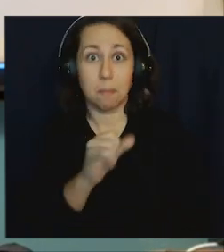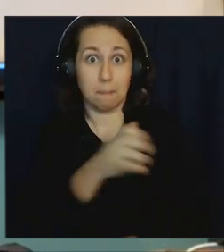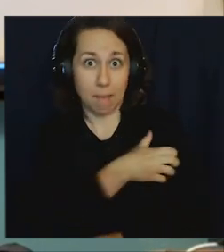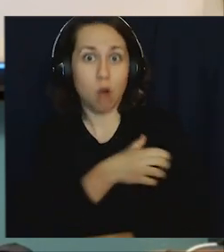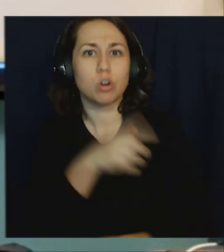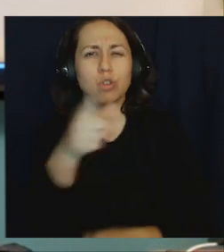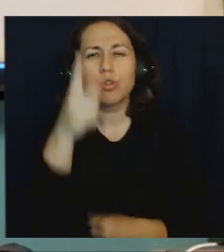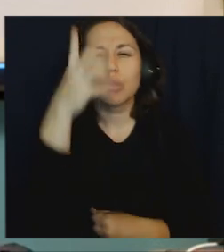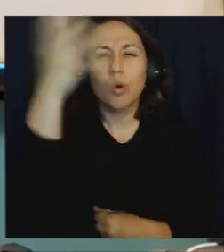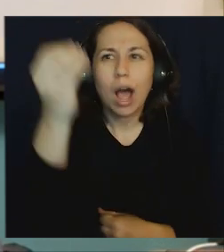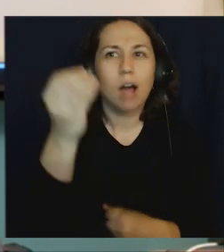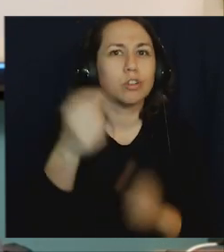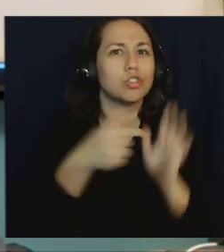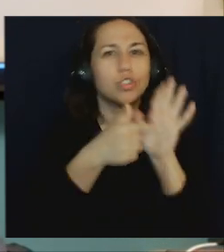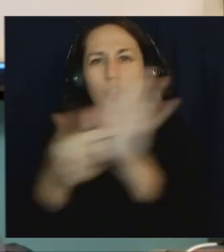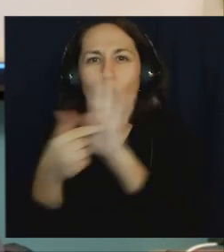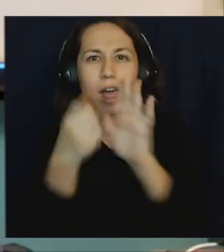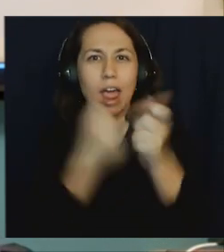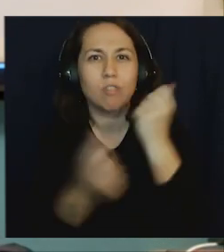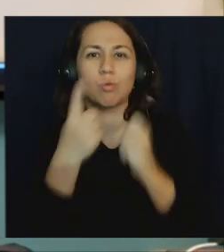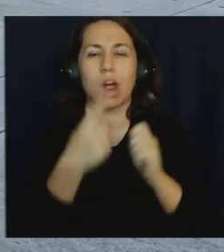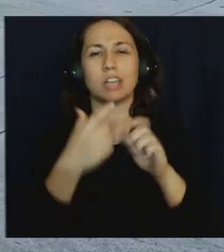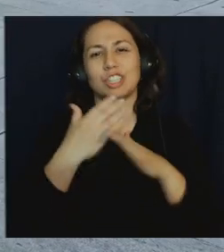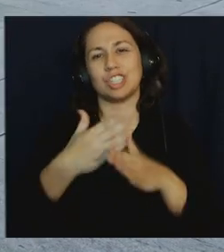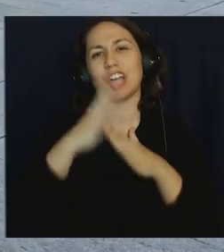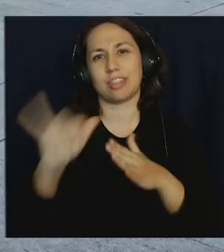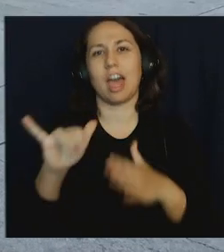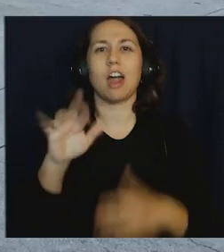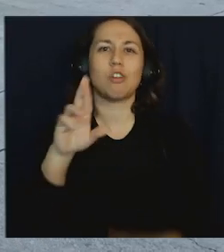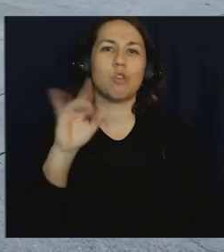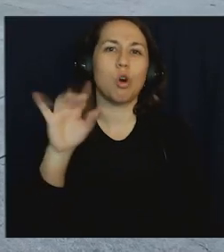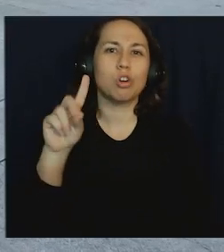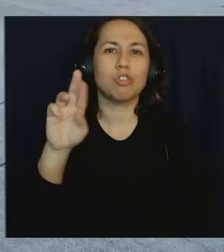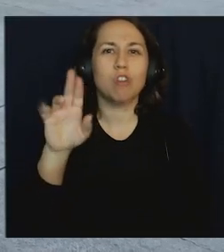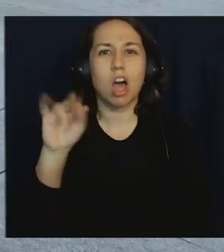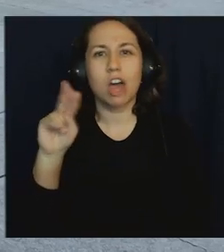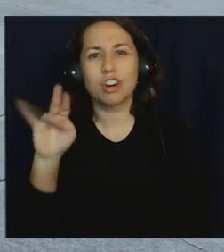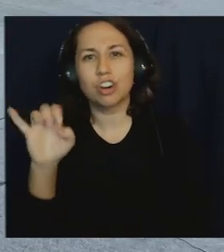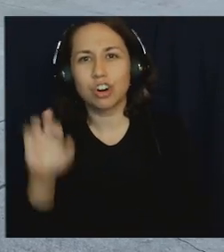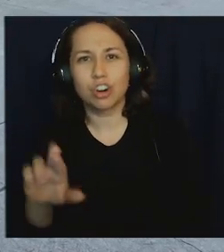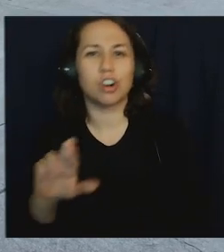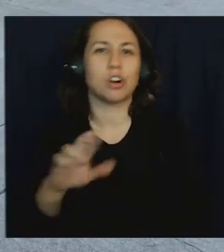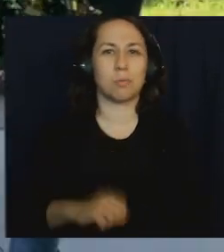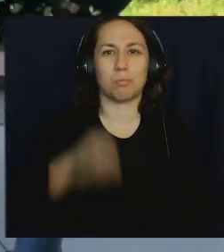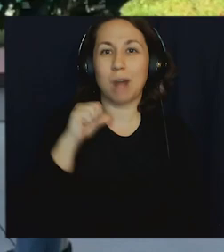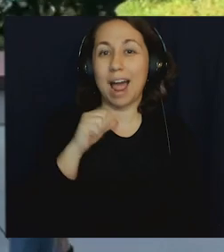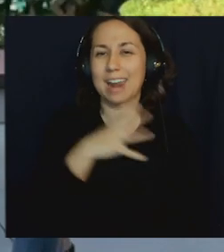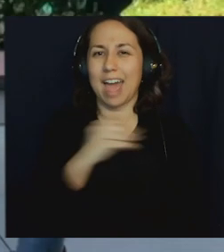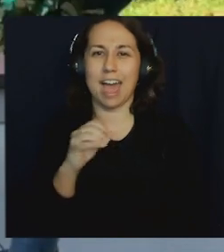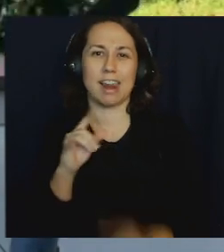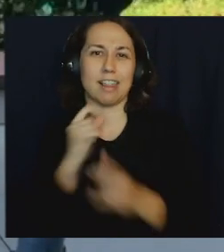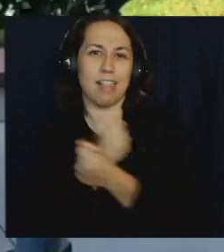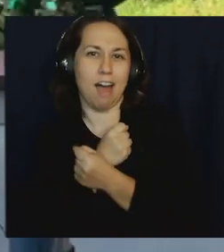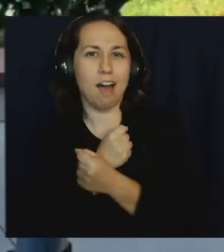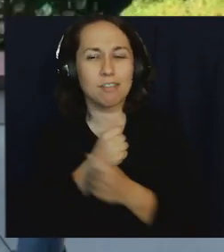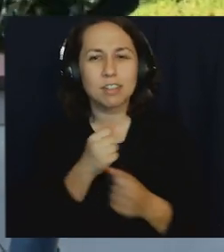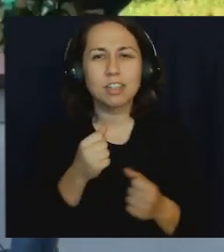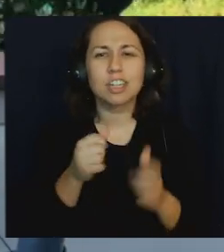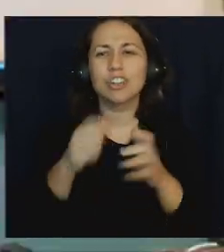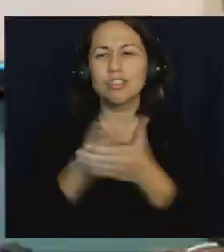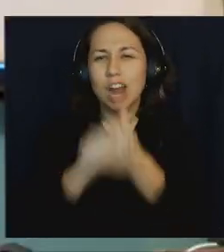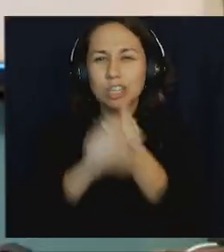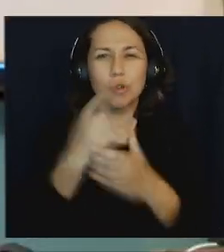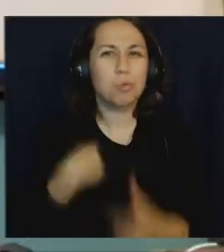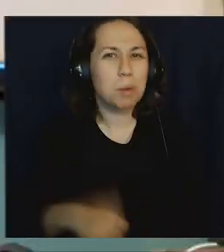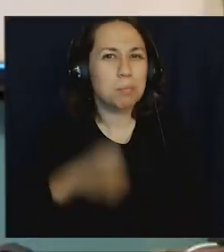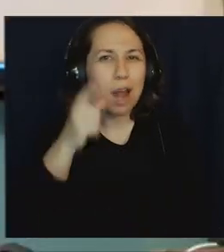is power, and go out there and go show everybody and spread that Roadrunner Nation pride and Roadrunner love.